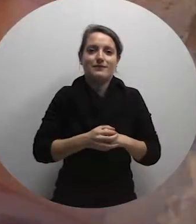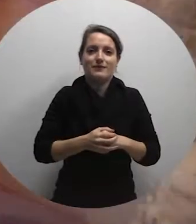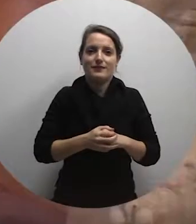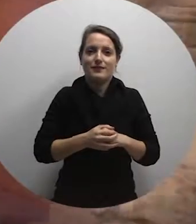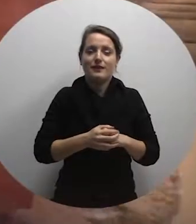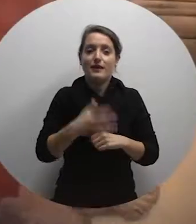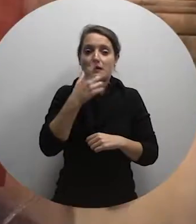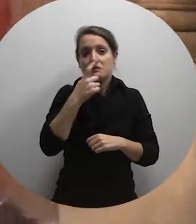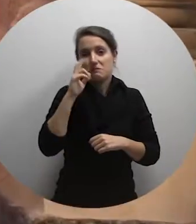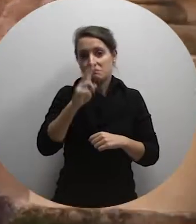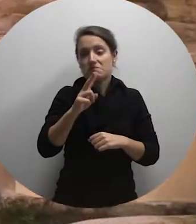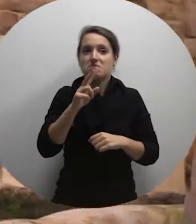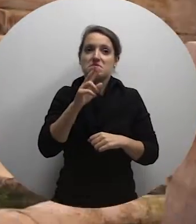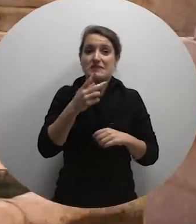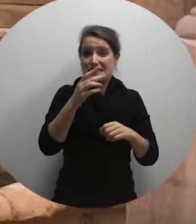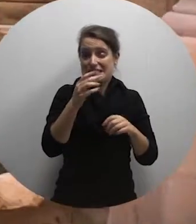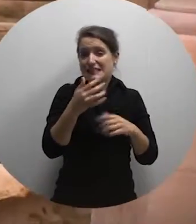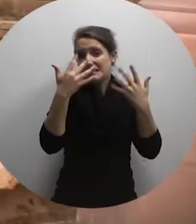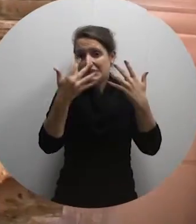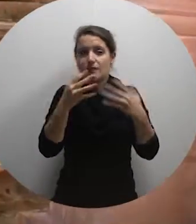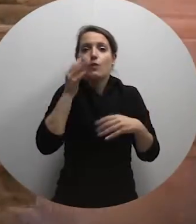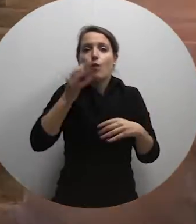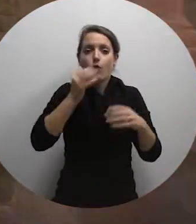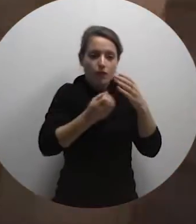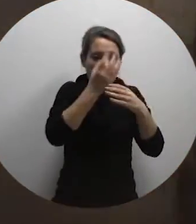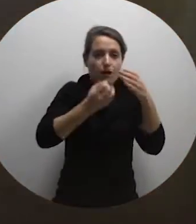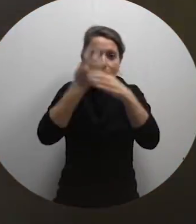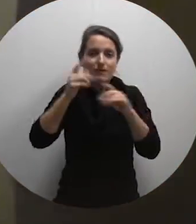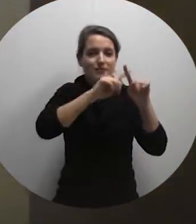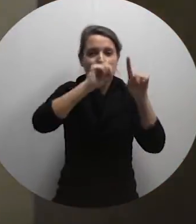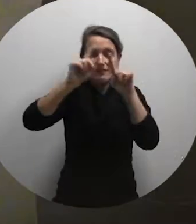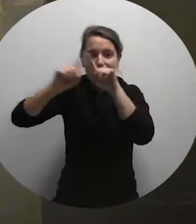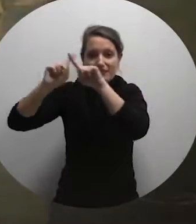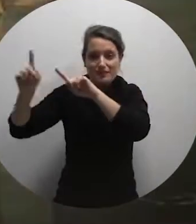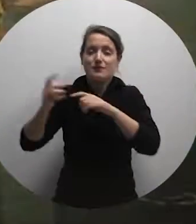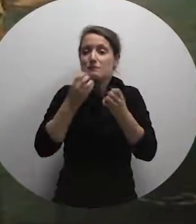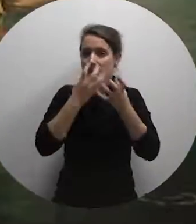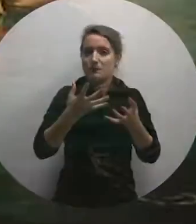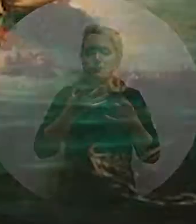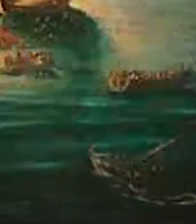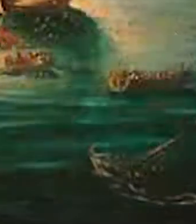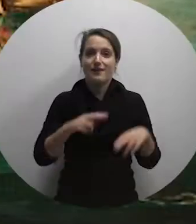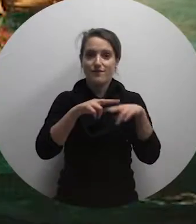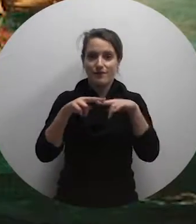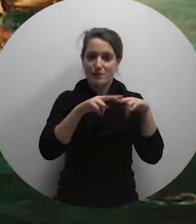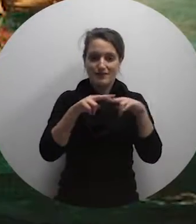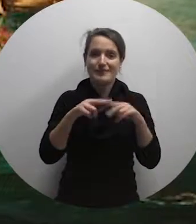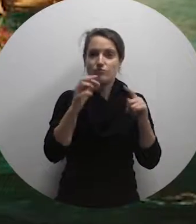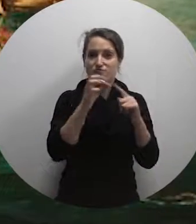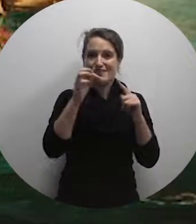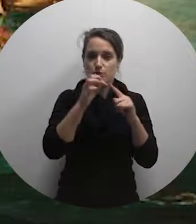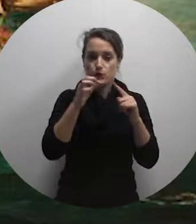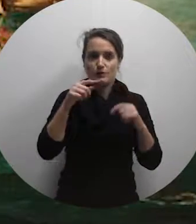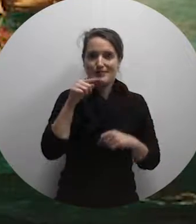One can also find around 10 magnificent fountains and a water mill. The Preziosi family were